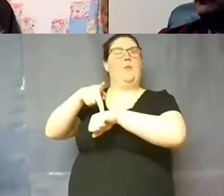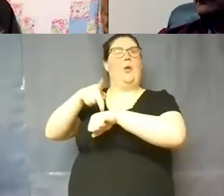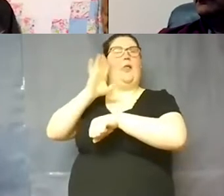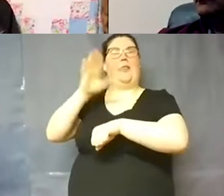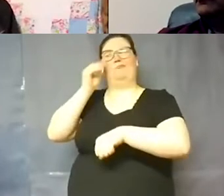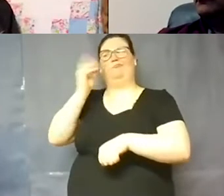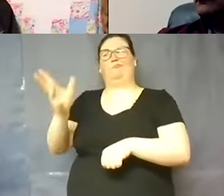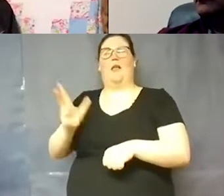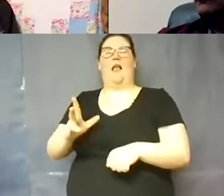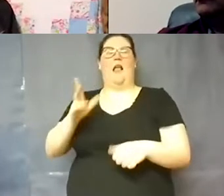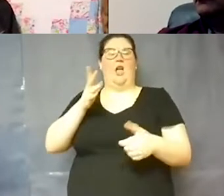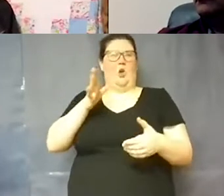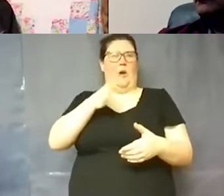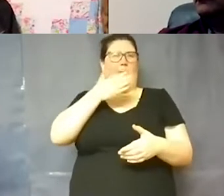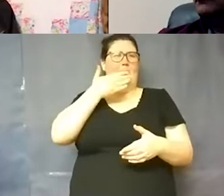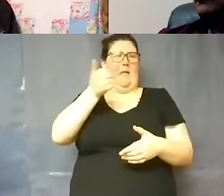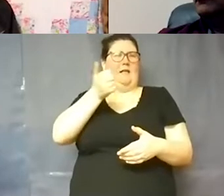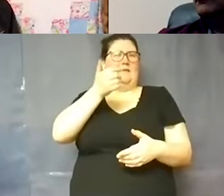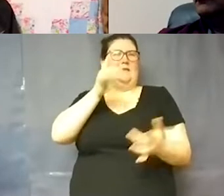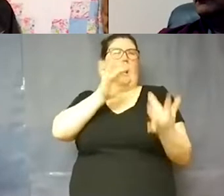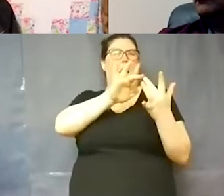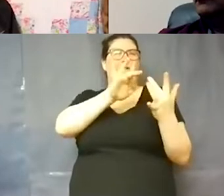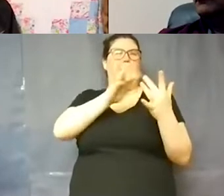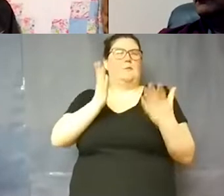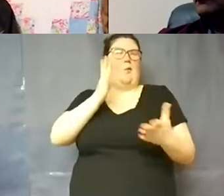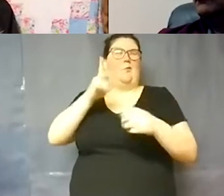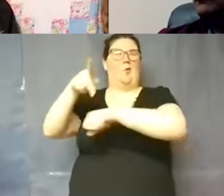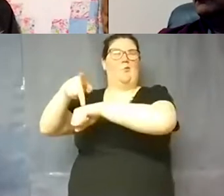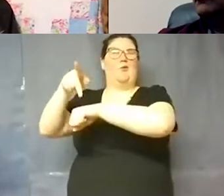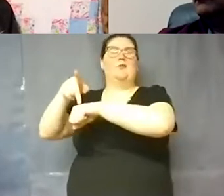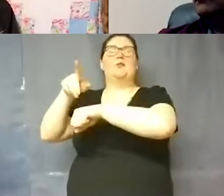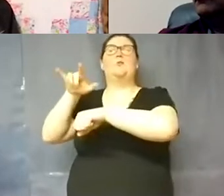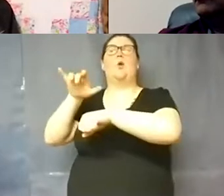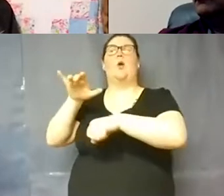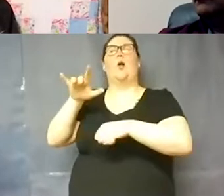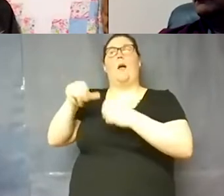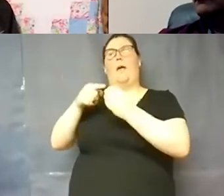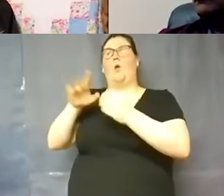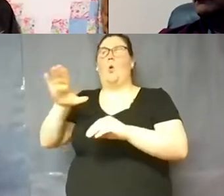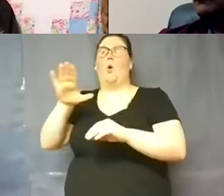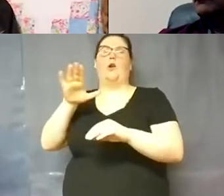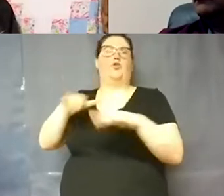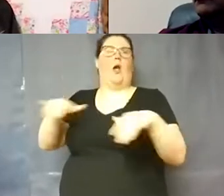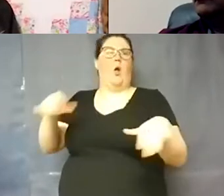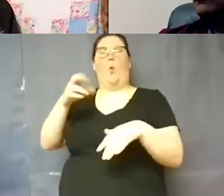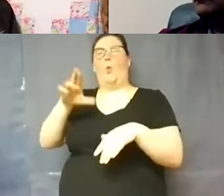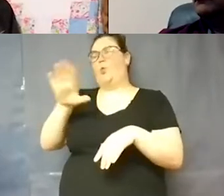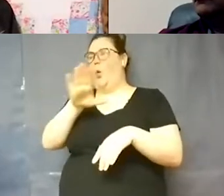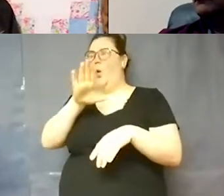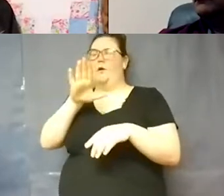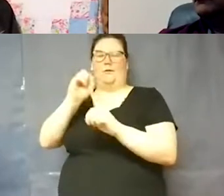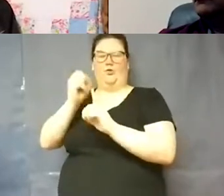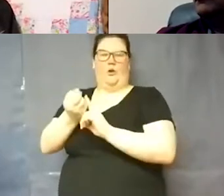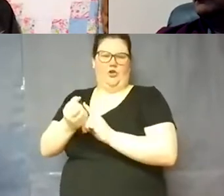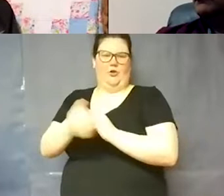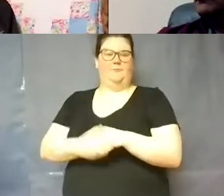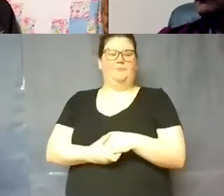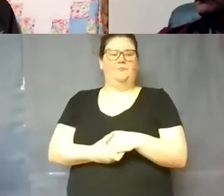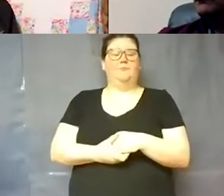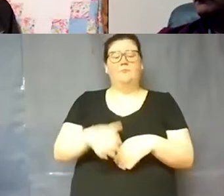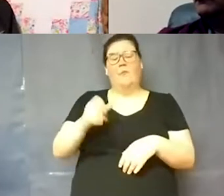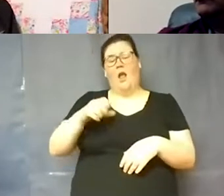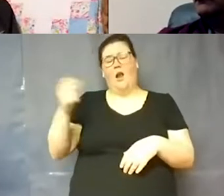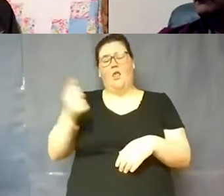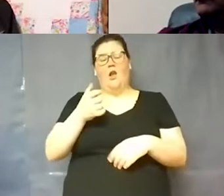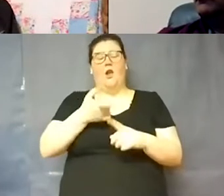they're the probably your best contact to ask questions about your your child or your situation. Another one from our questions who came